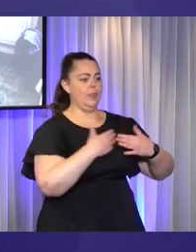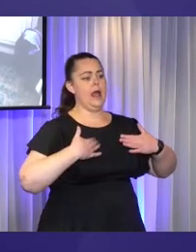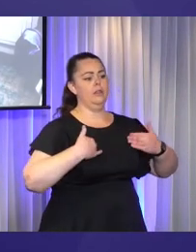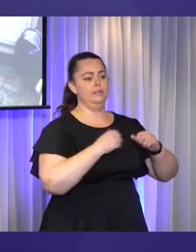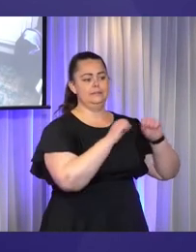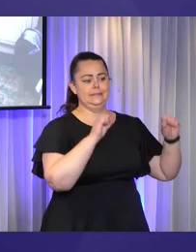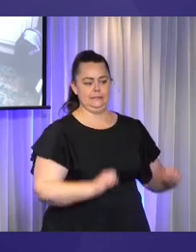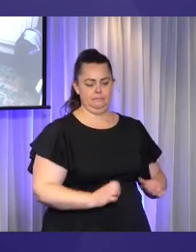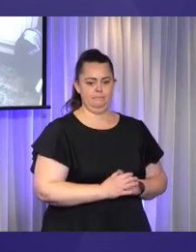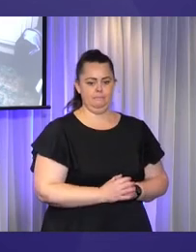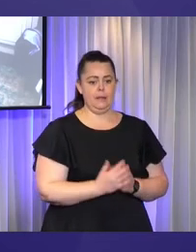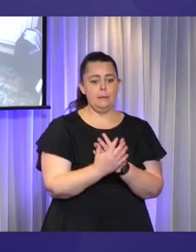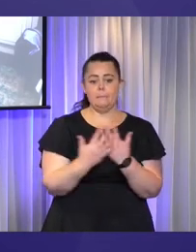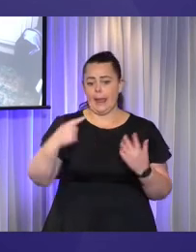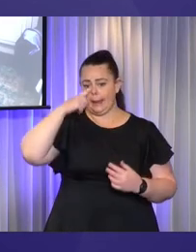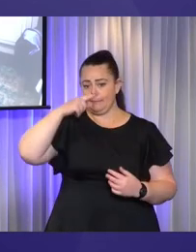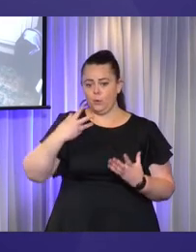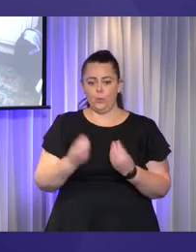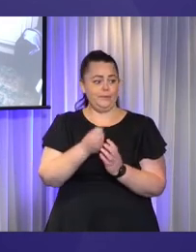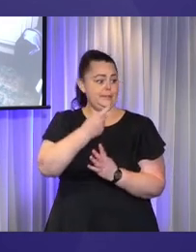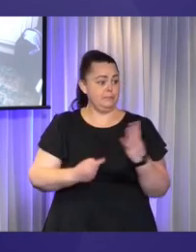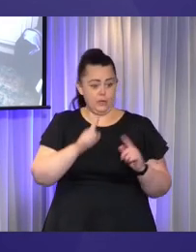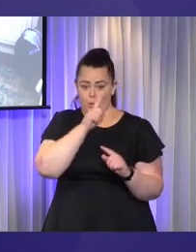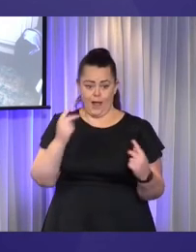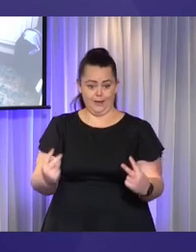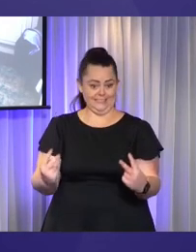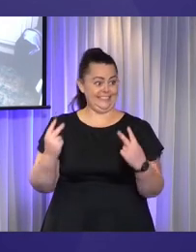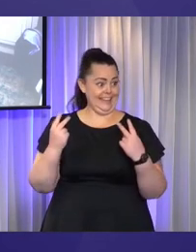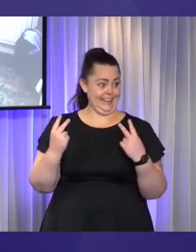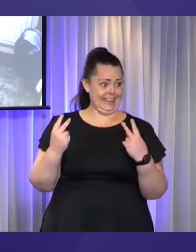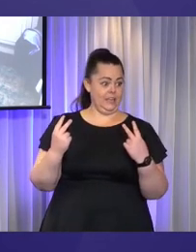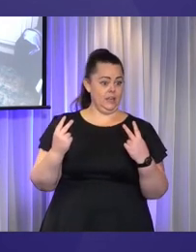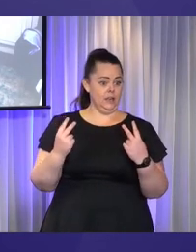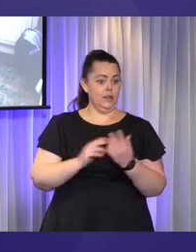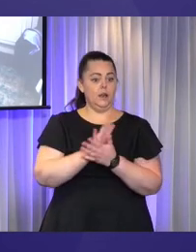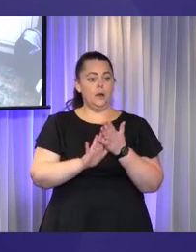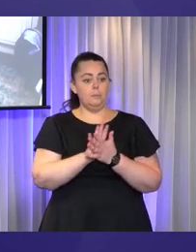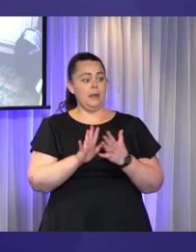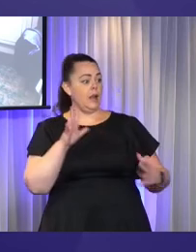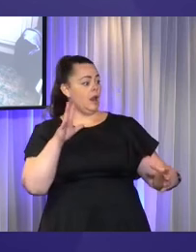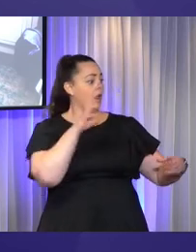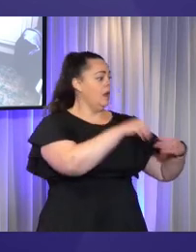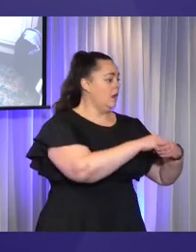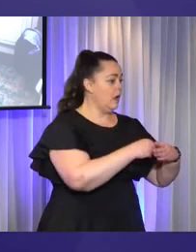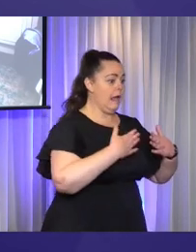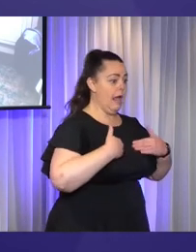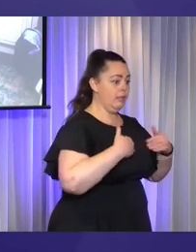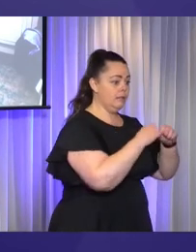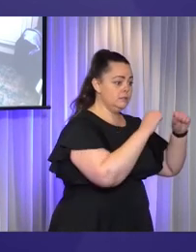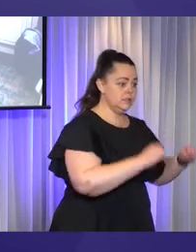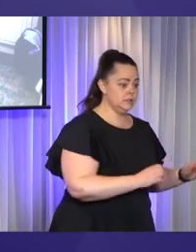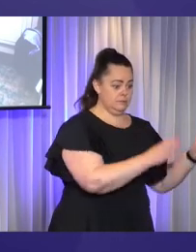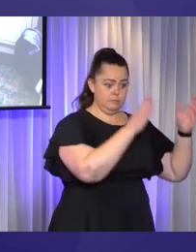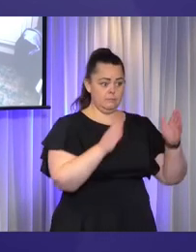invisible disabilities may intersect with mental health systems or other health systems.